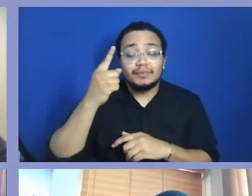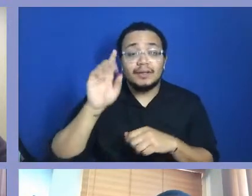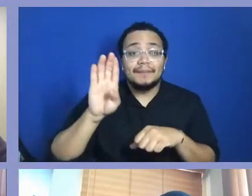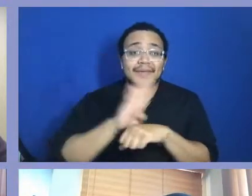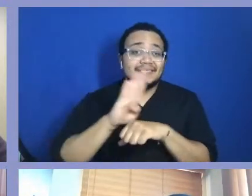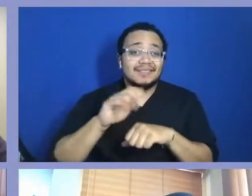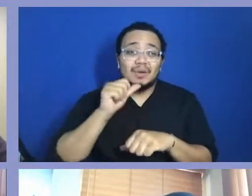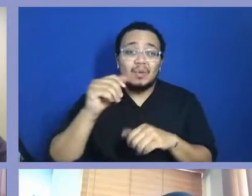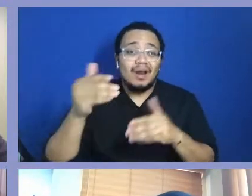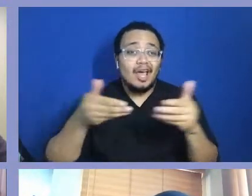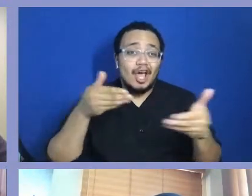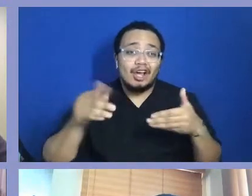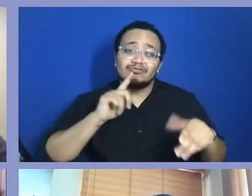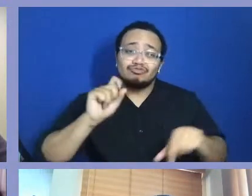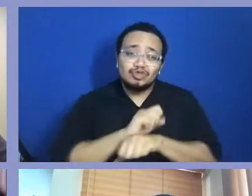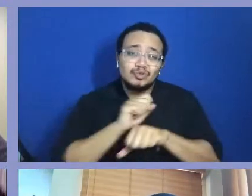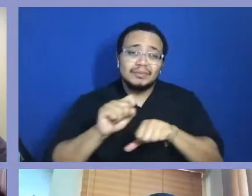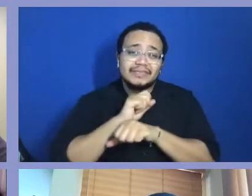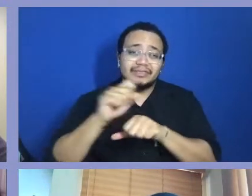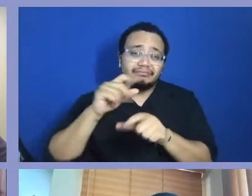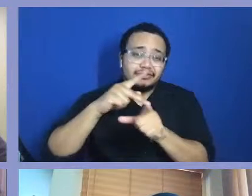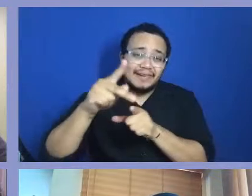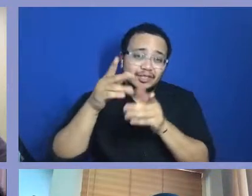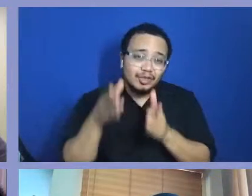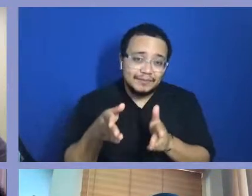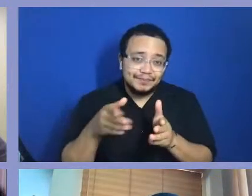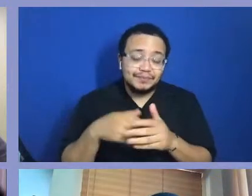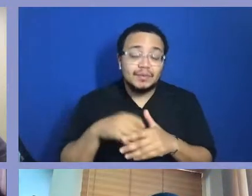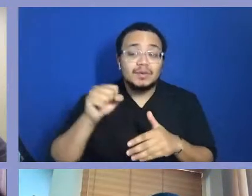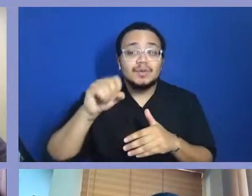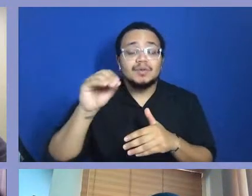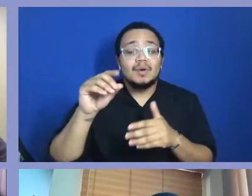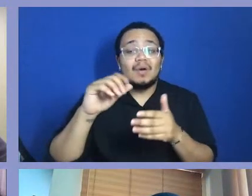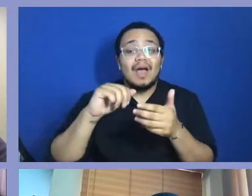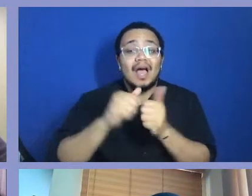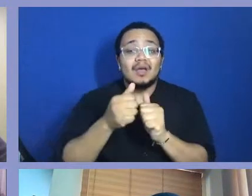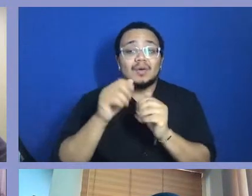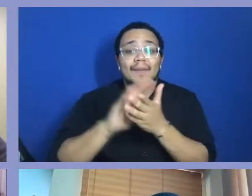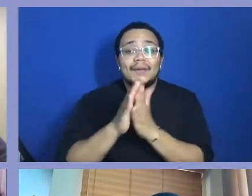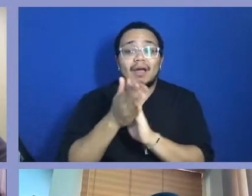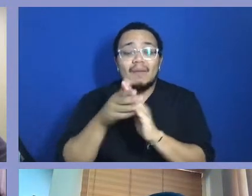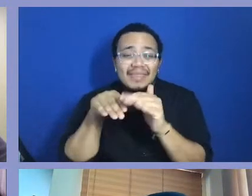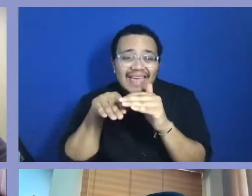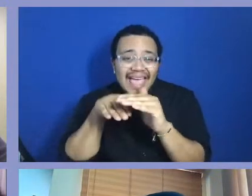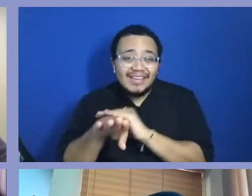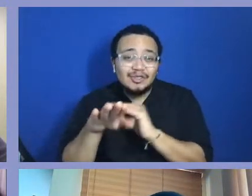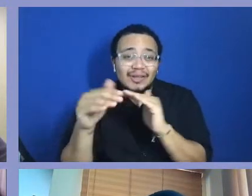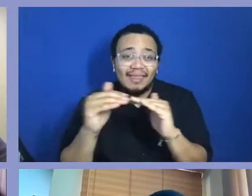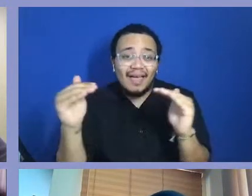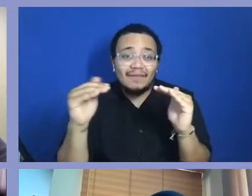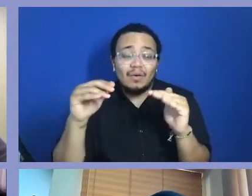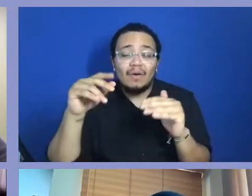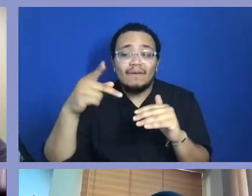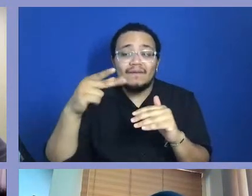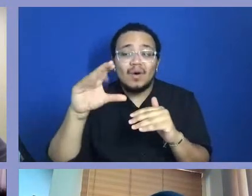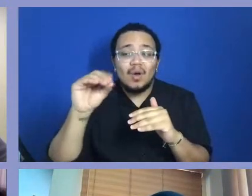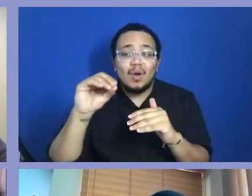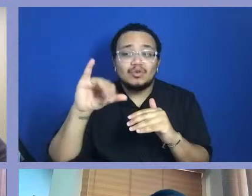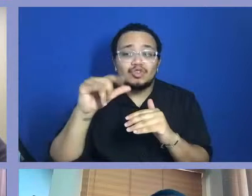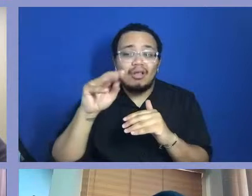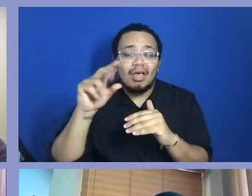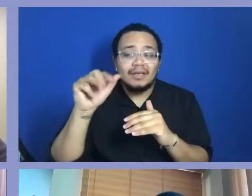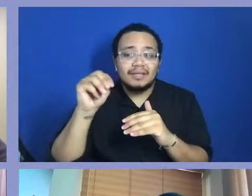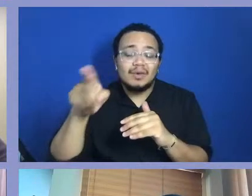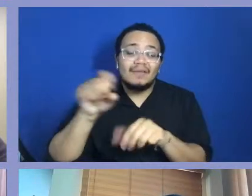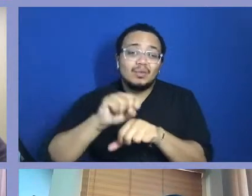And the only way you can get into the entry level to photojournalism now is to, uh, work for community papers